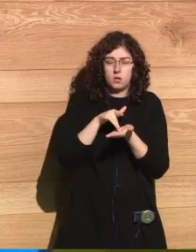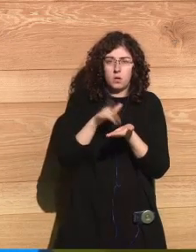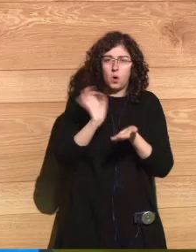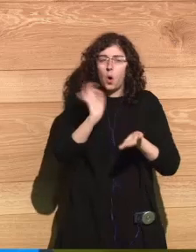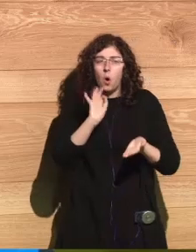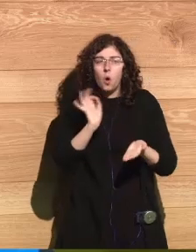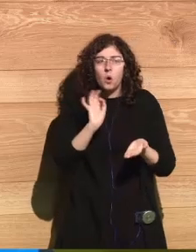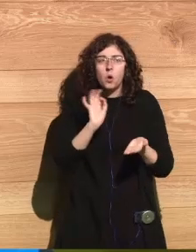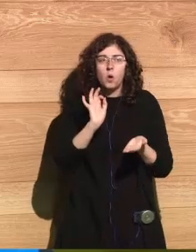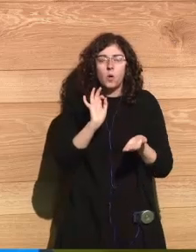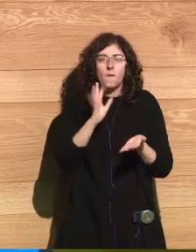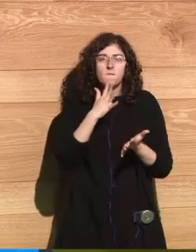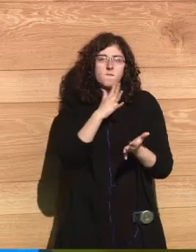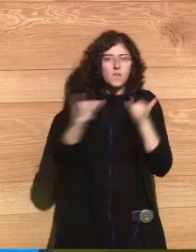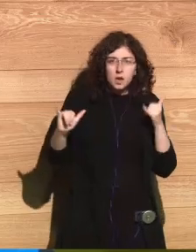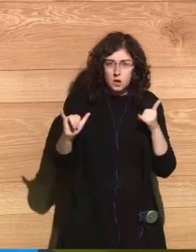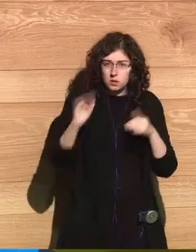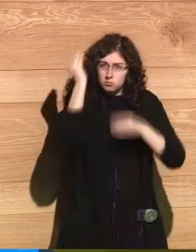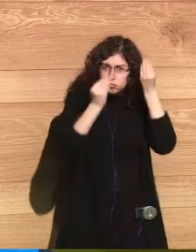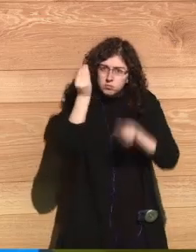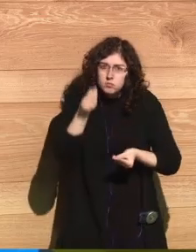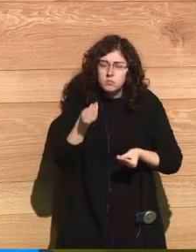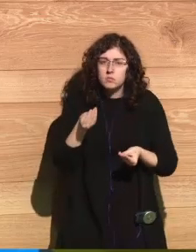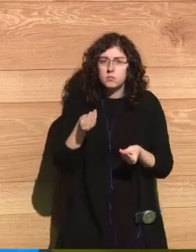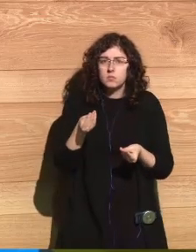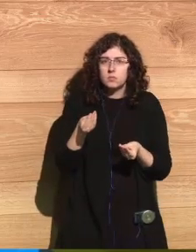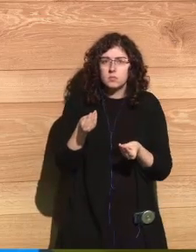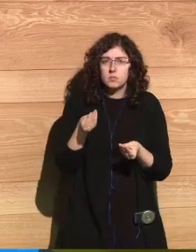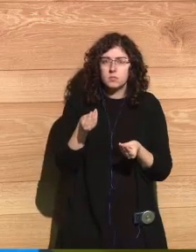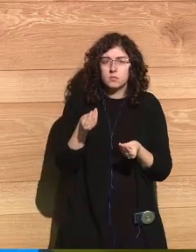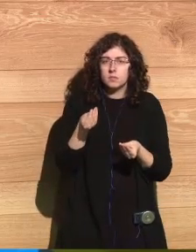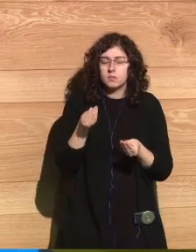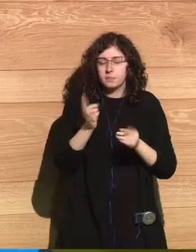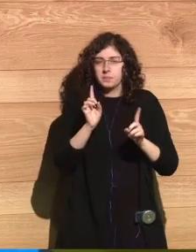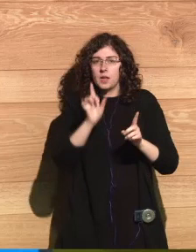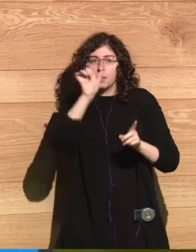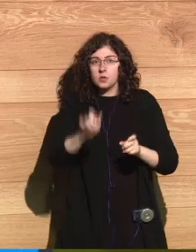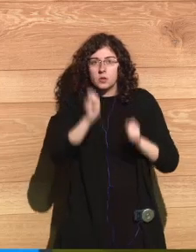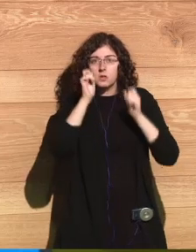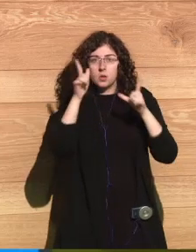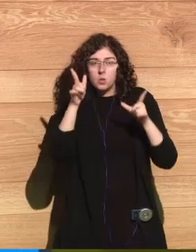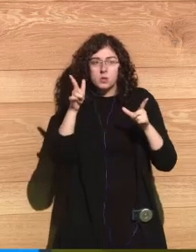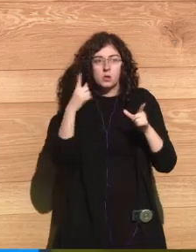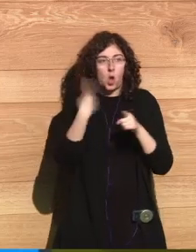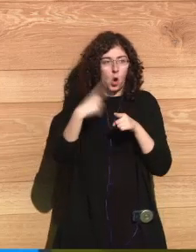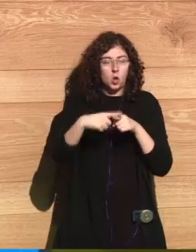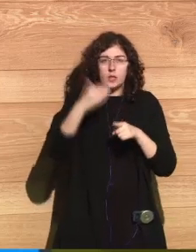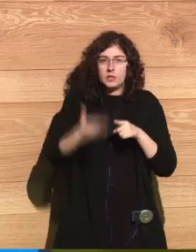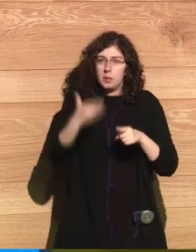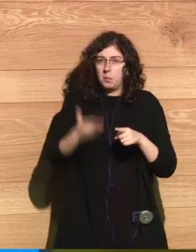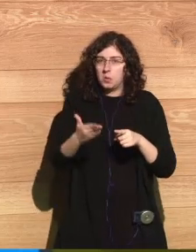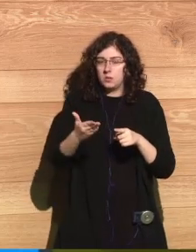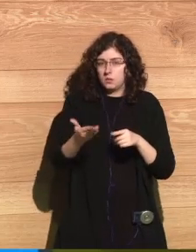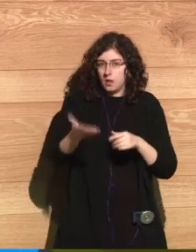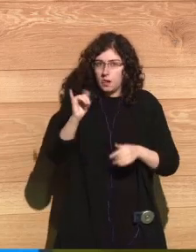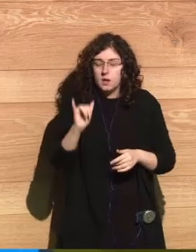no, we have more important things to do. Our job is to act as